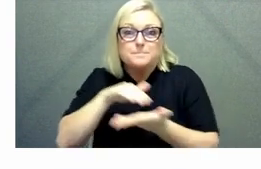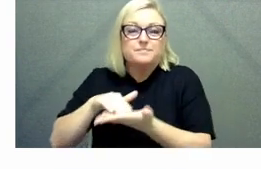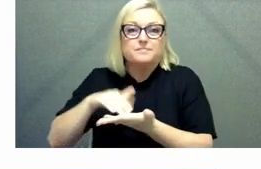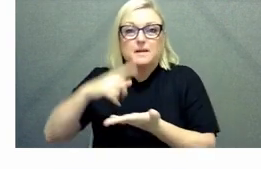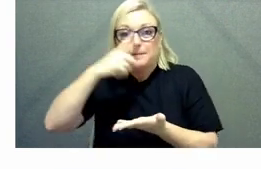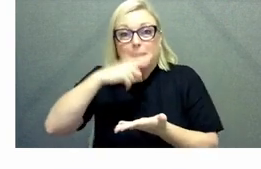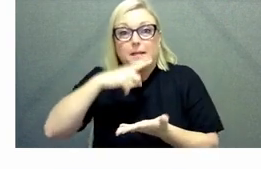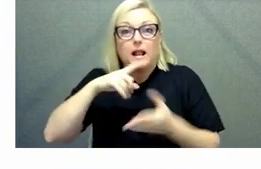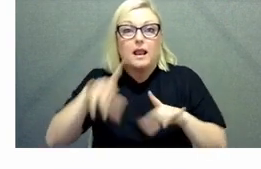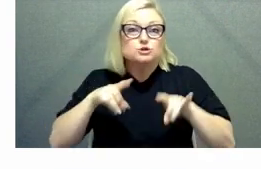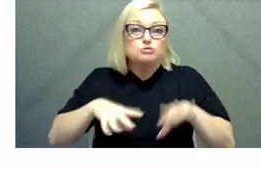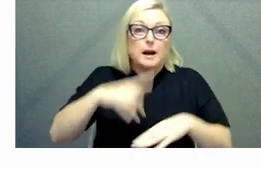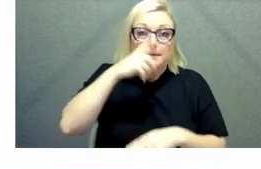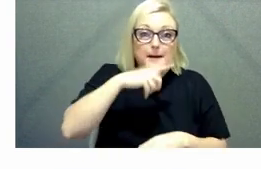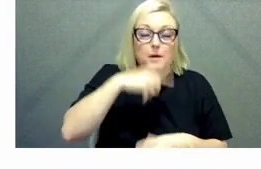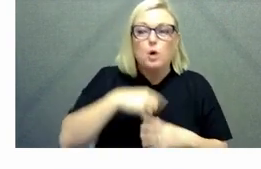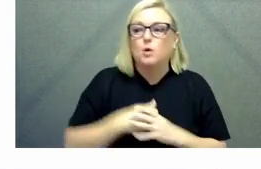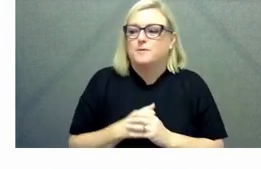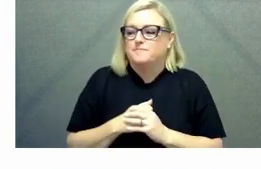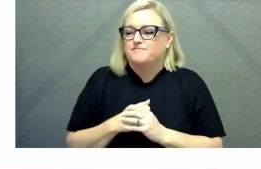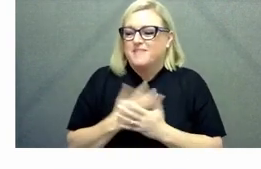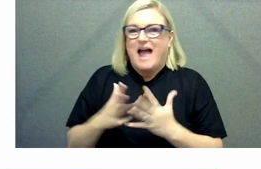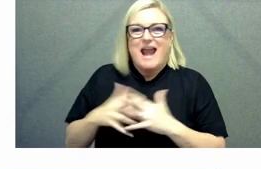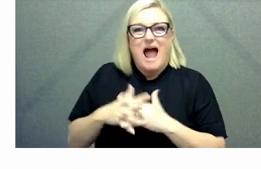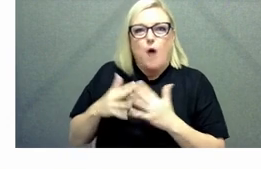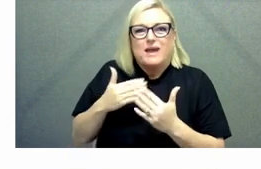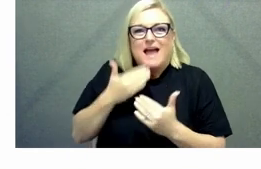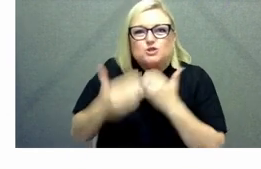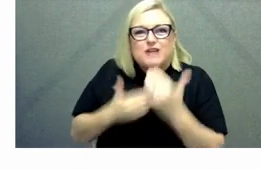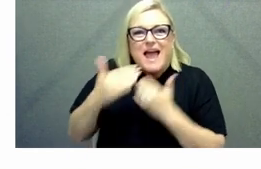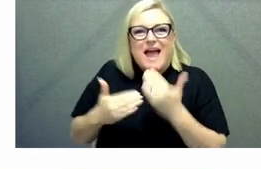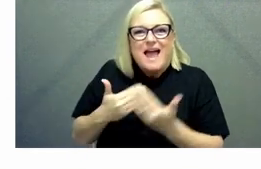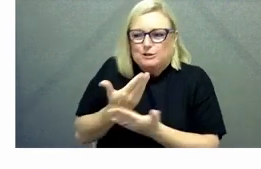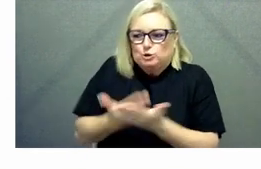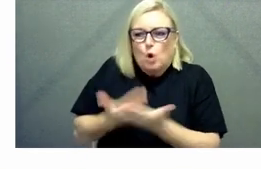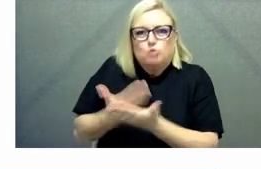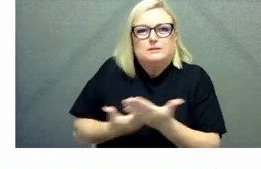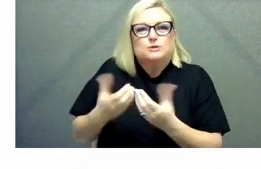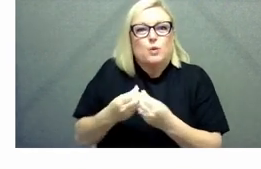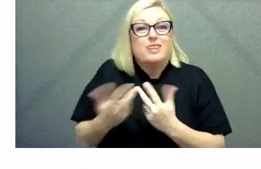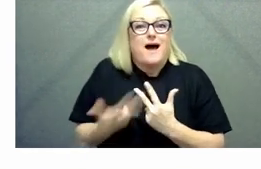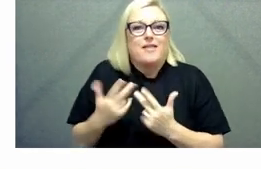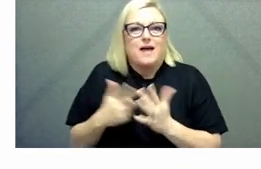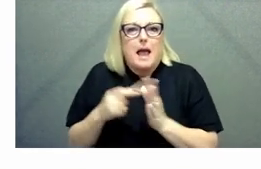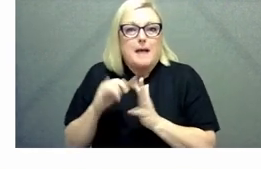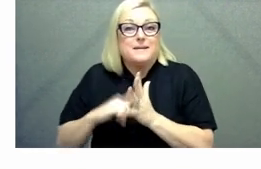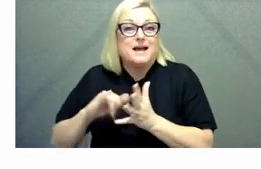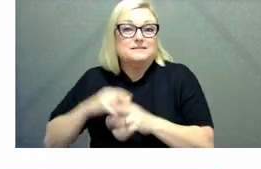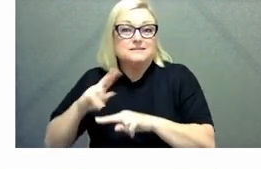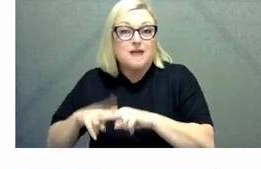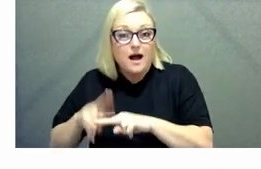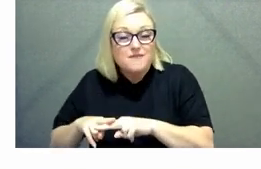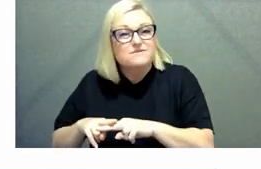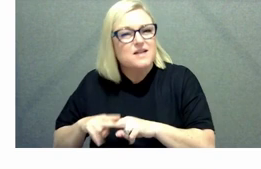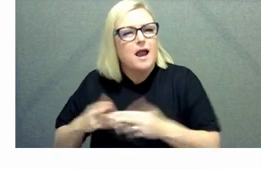employees and and i think the apsc is on the right track uh in terms of this uh sybilla did you want to